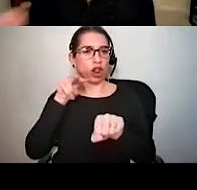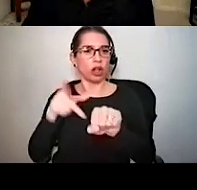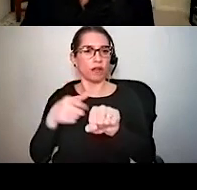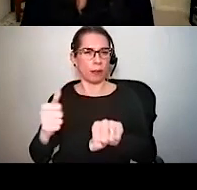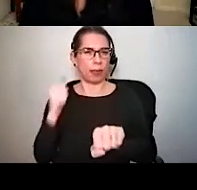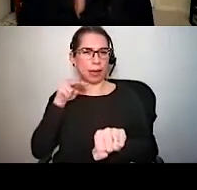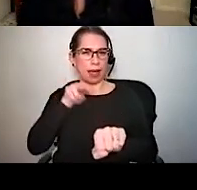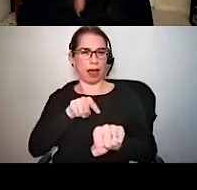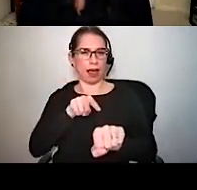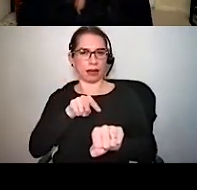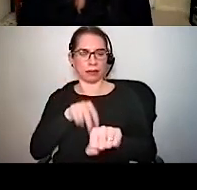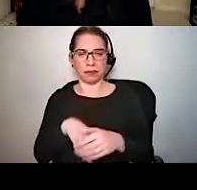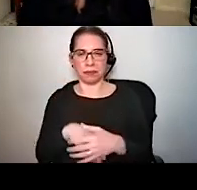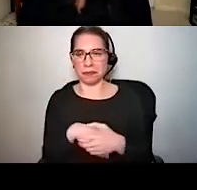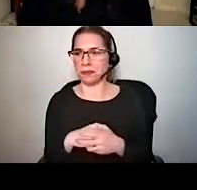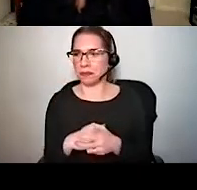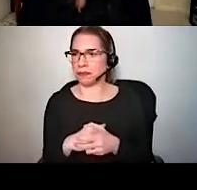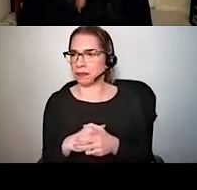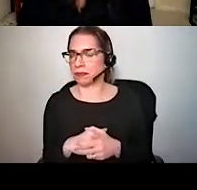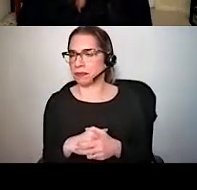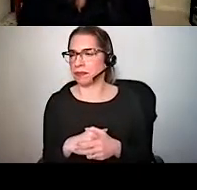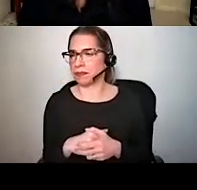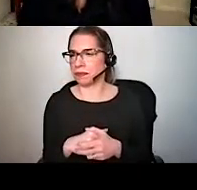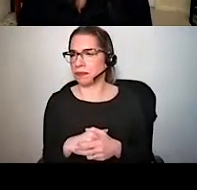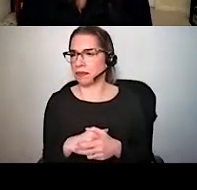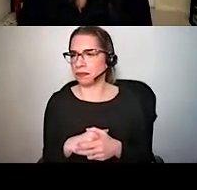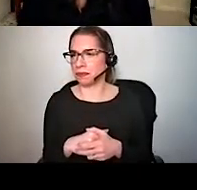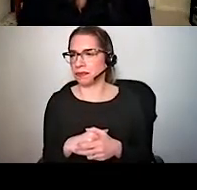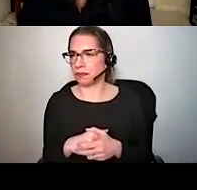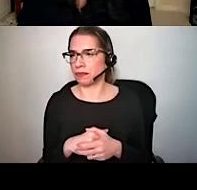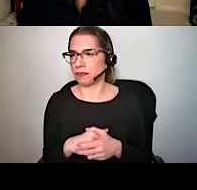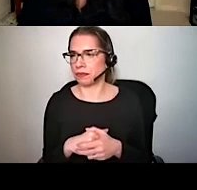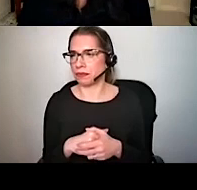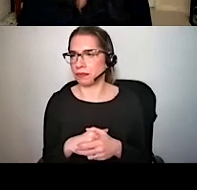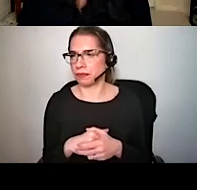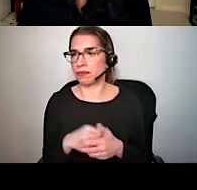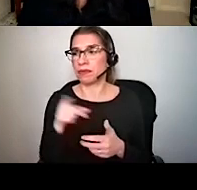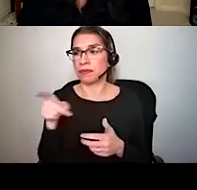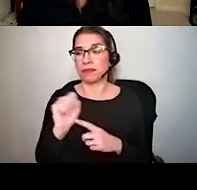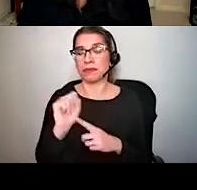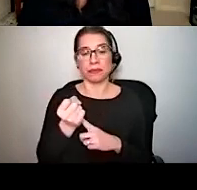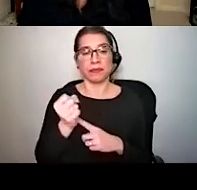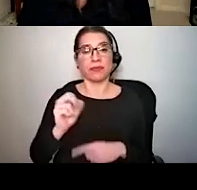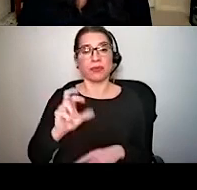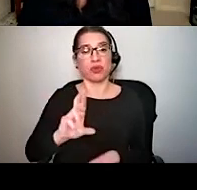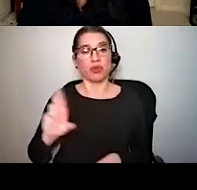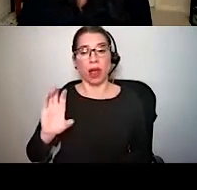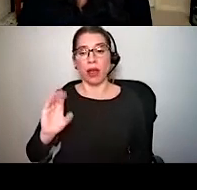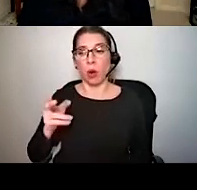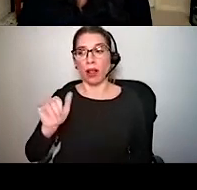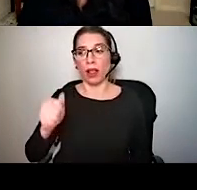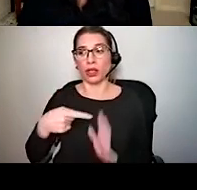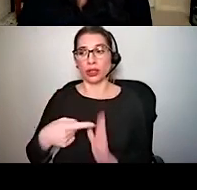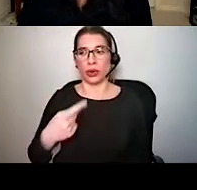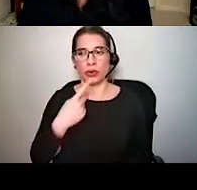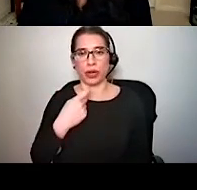direction that I'm facing. So in this case, the right cochlea is highlighted in red. And